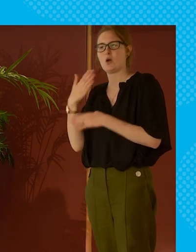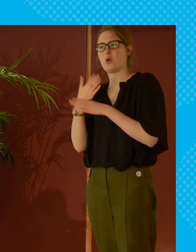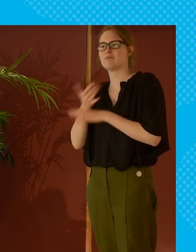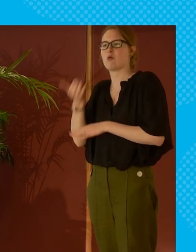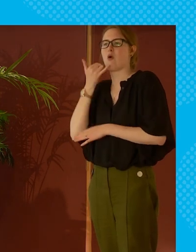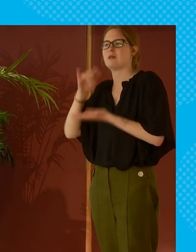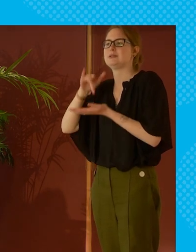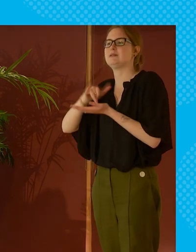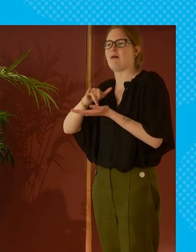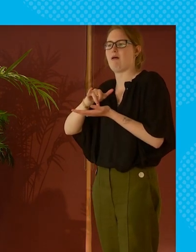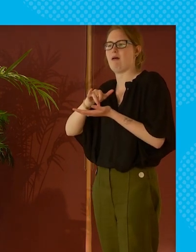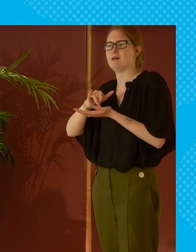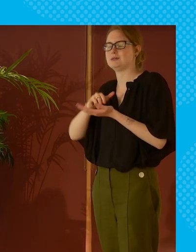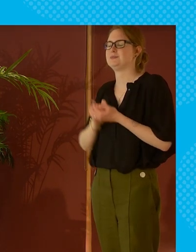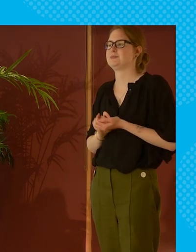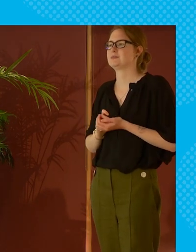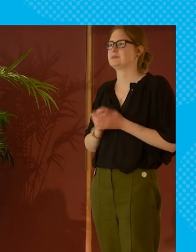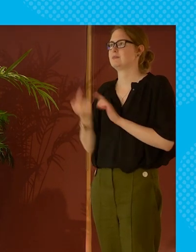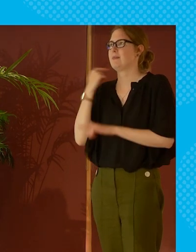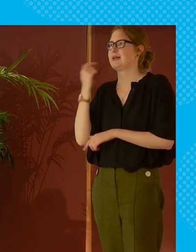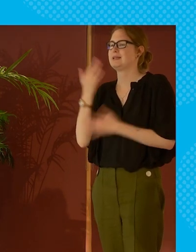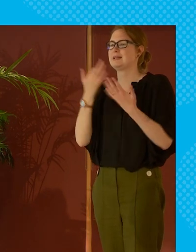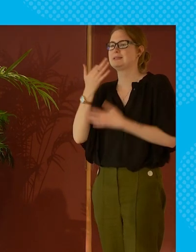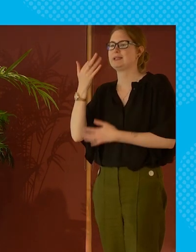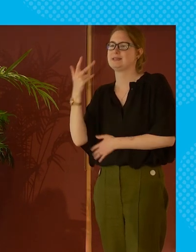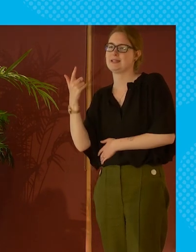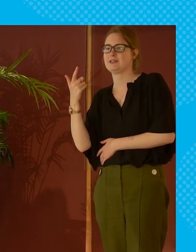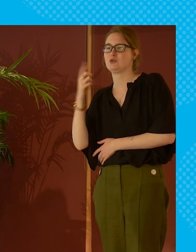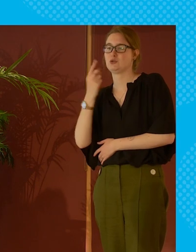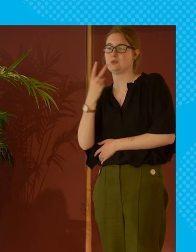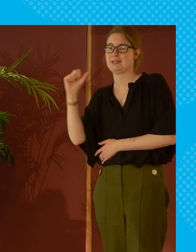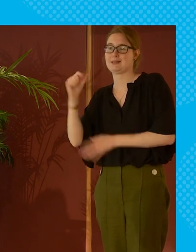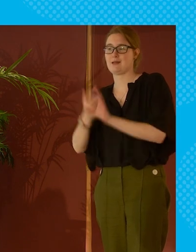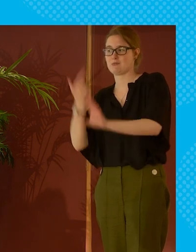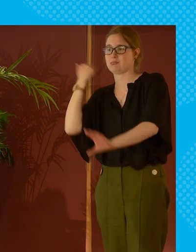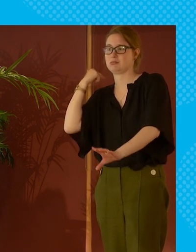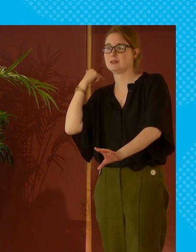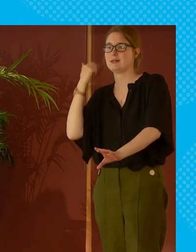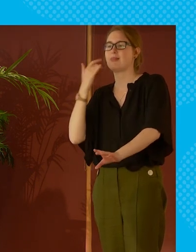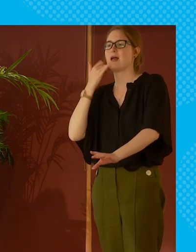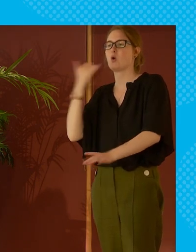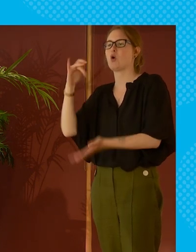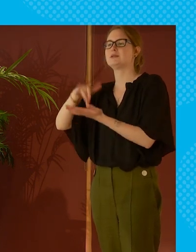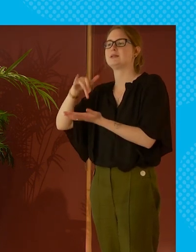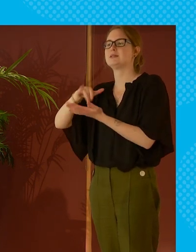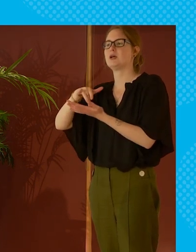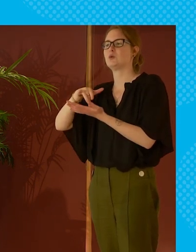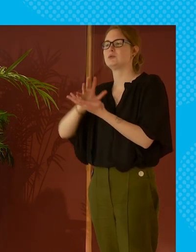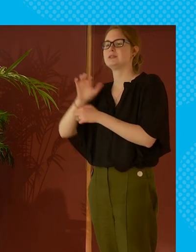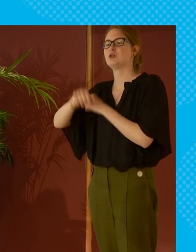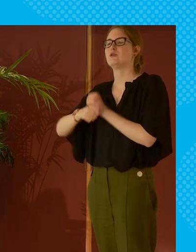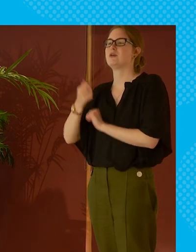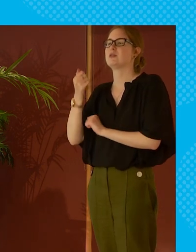um i worked in a call center and this was in 97 so it's actually 26 years ago that call center